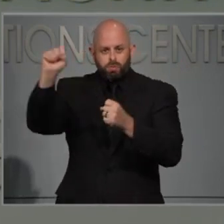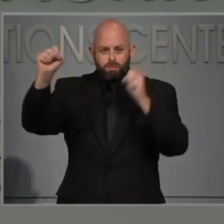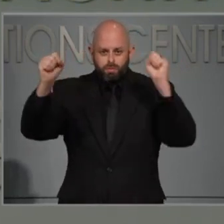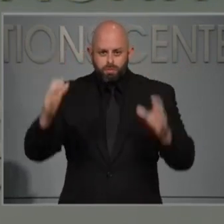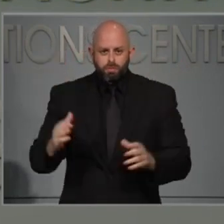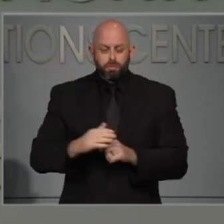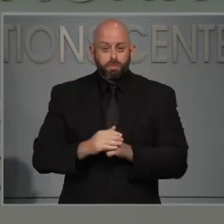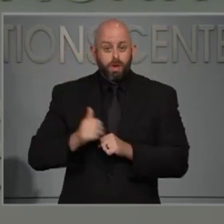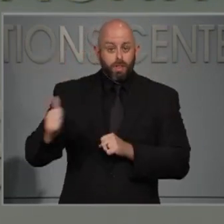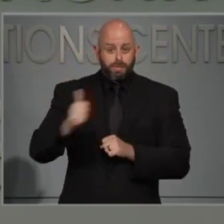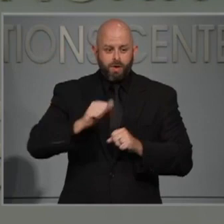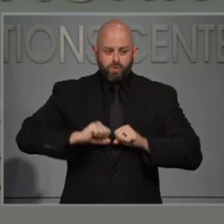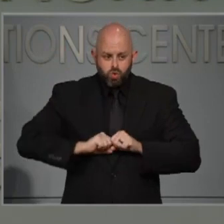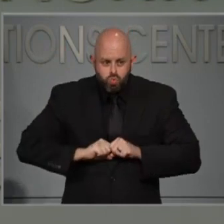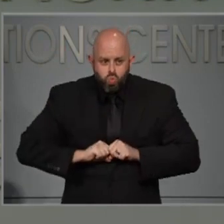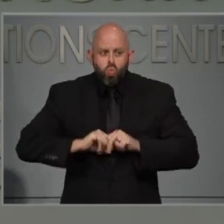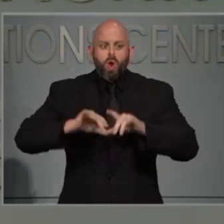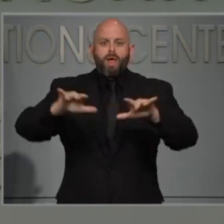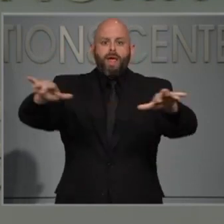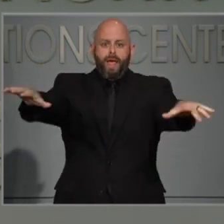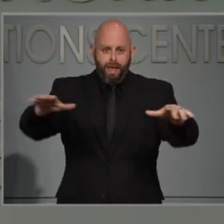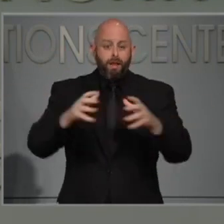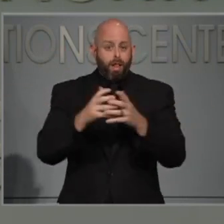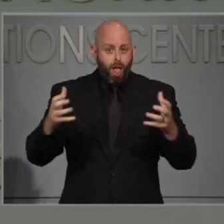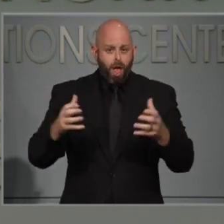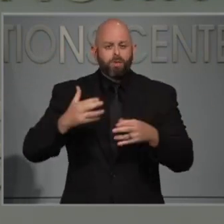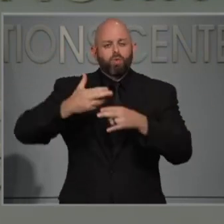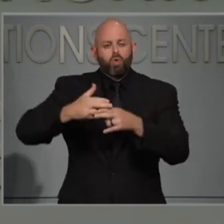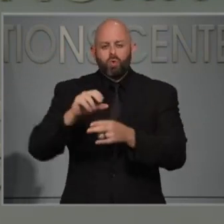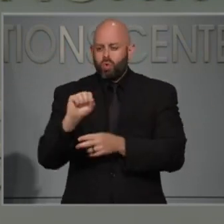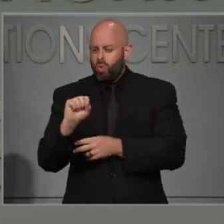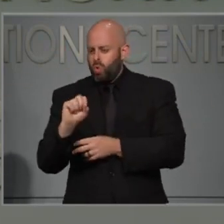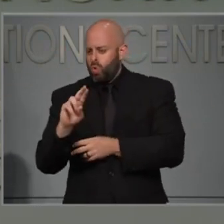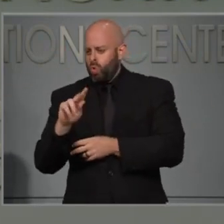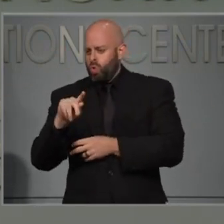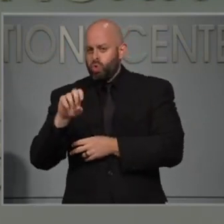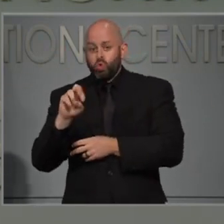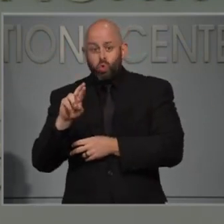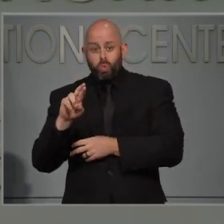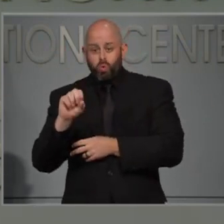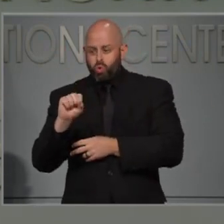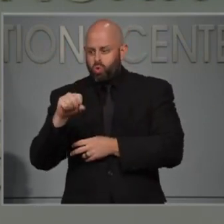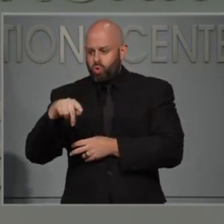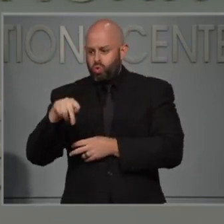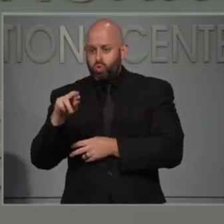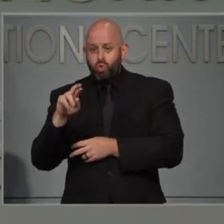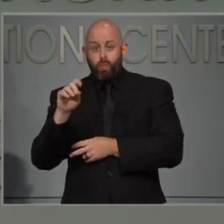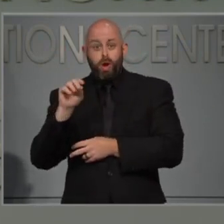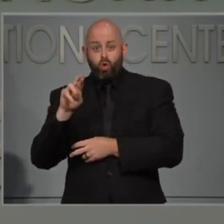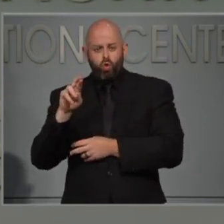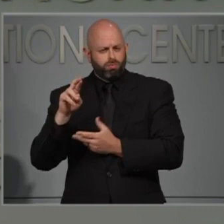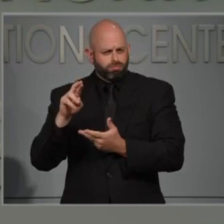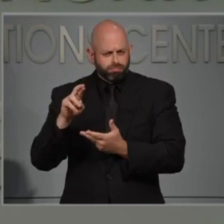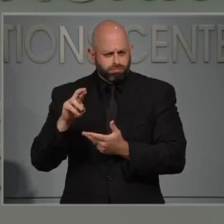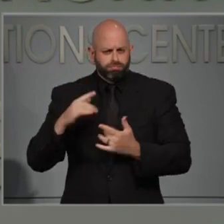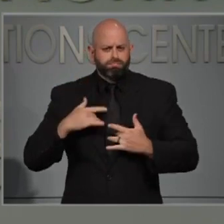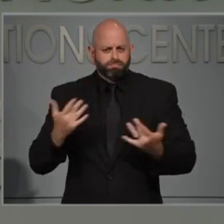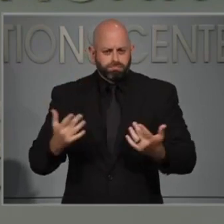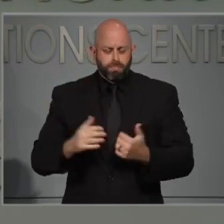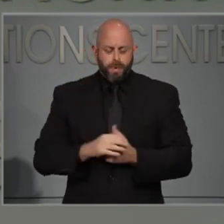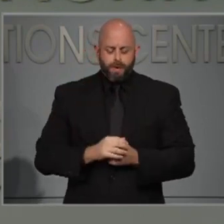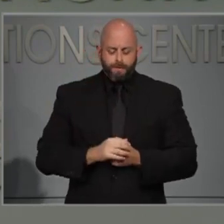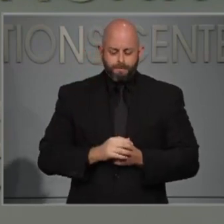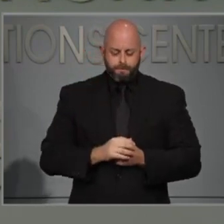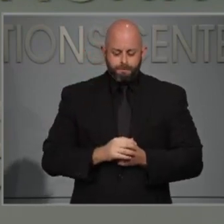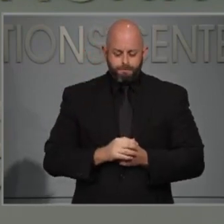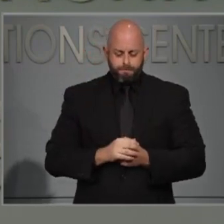any trends? I think any time that you have a group of people crowded together that are many of them not social